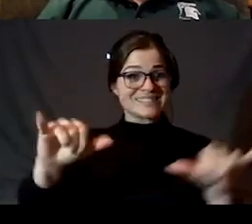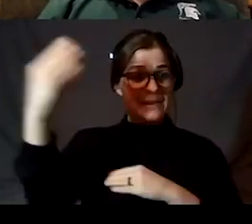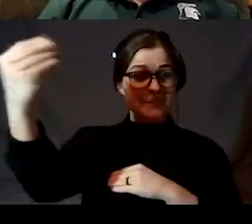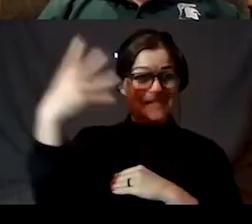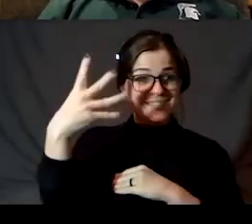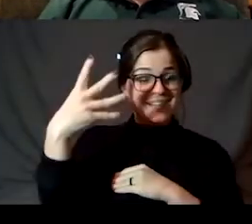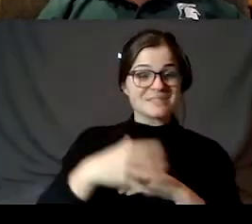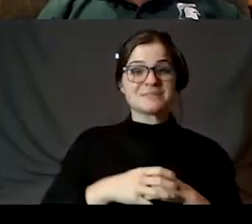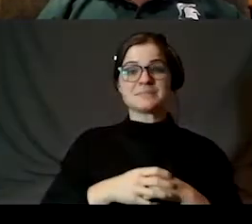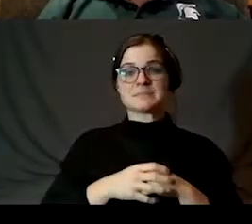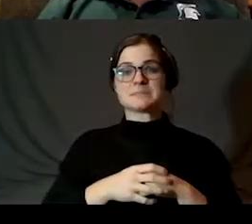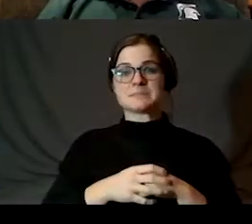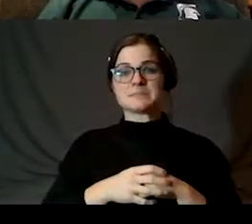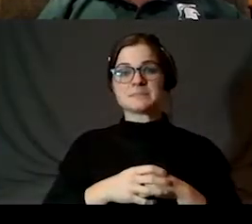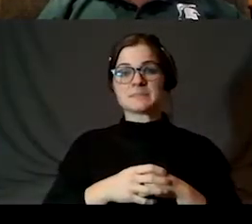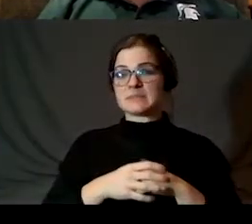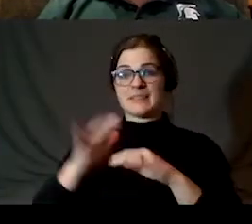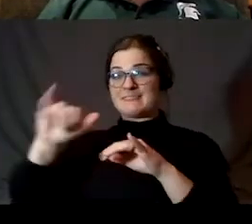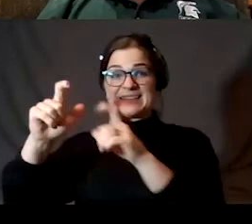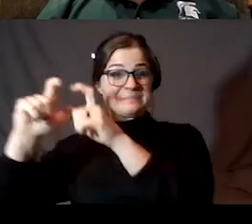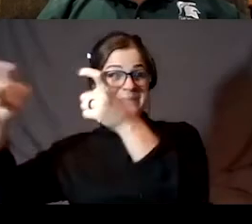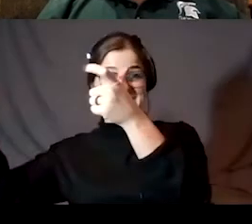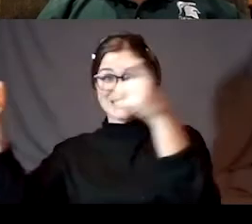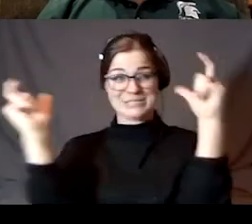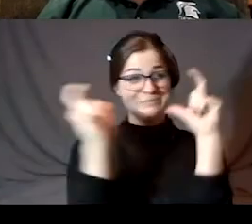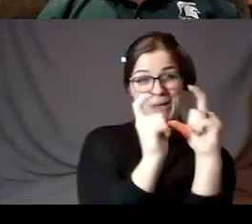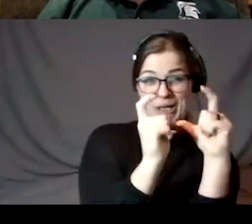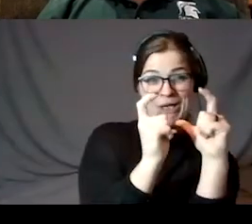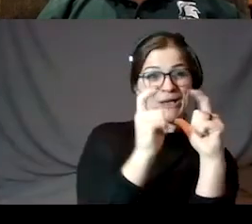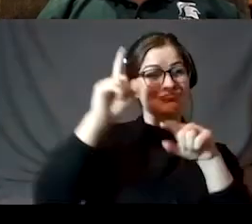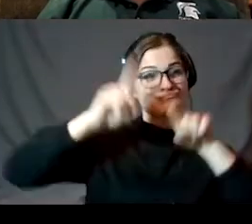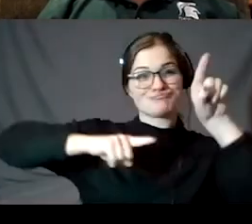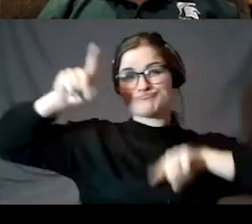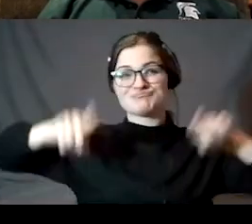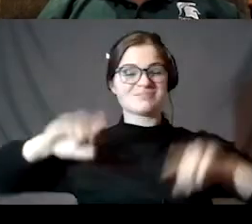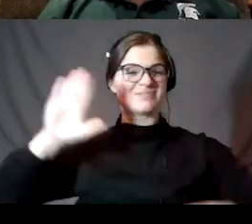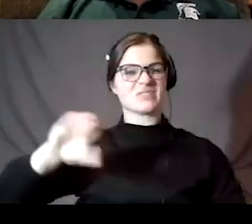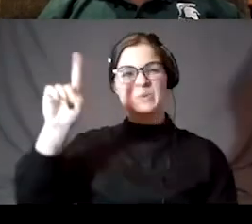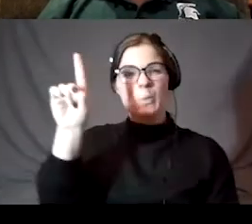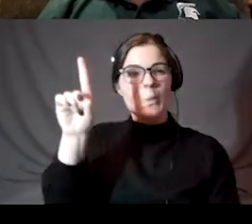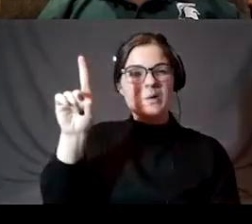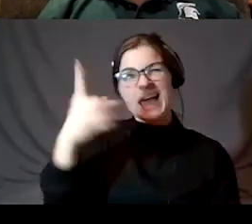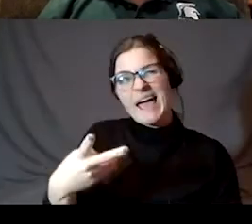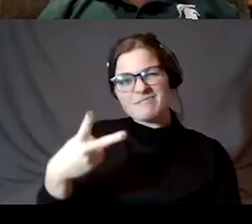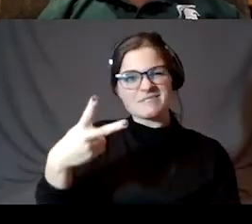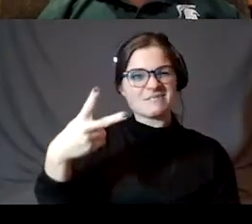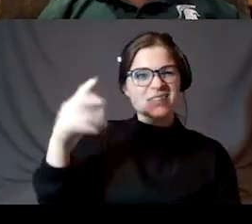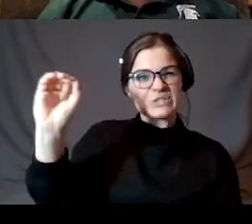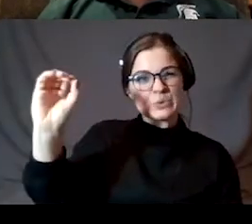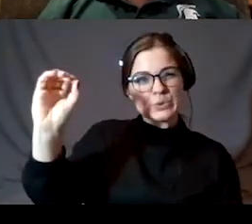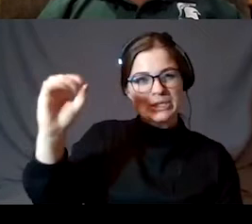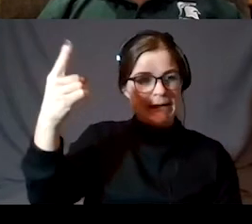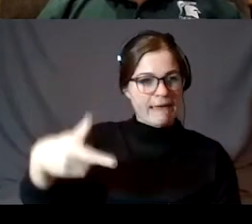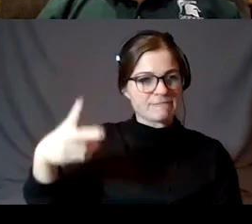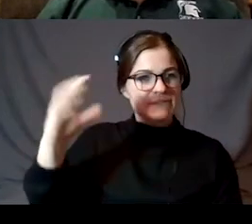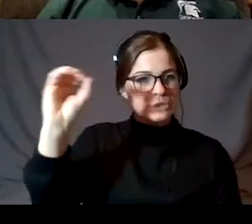as large as the moon gets and as small as the moon gets, and they vary by about half a degree. Or sorry, the average size is about half